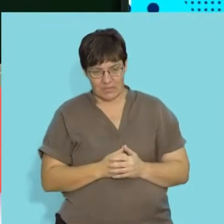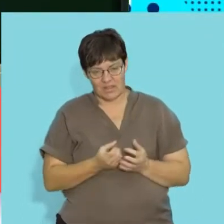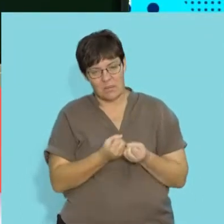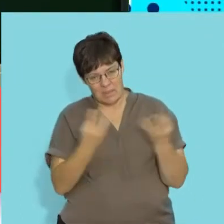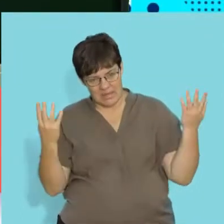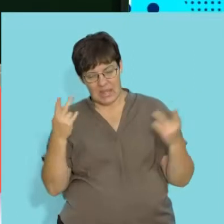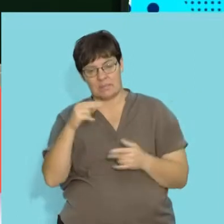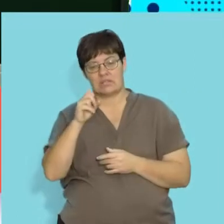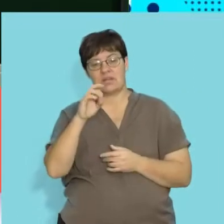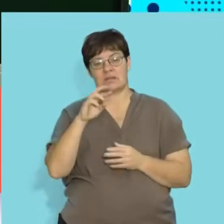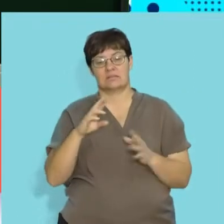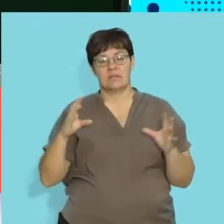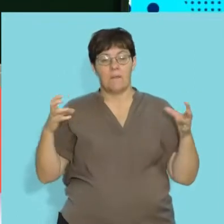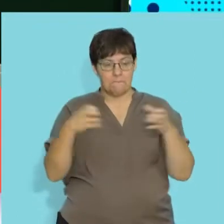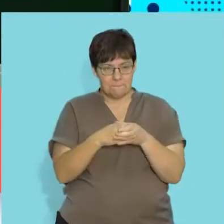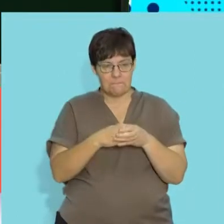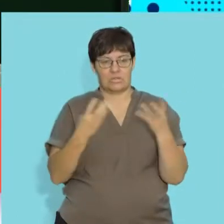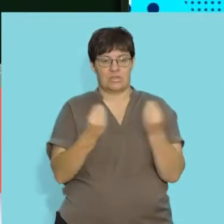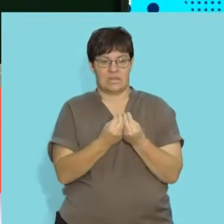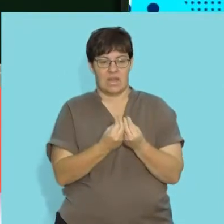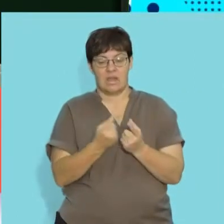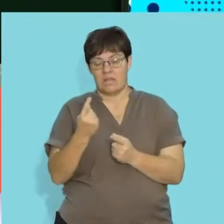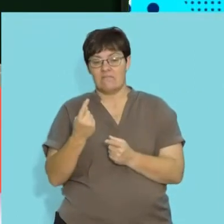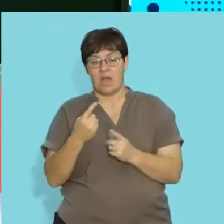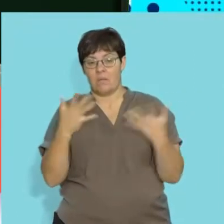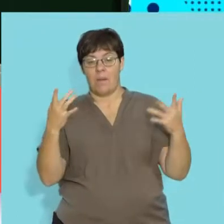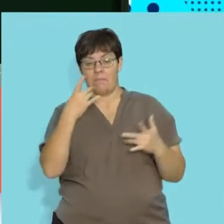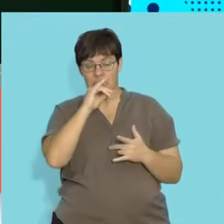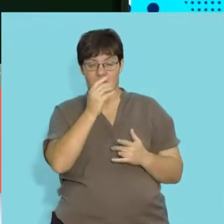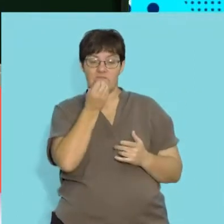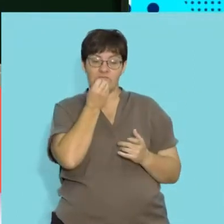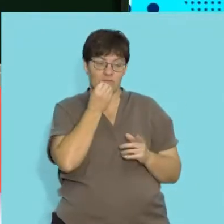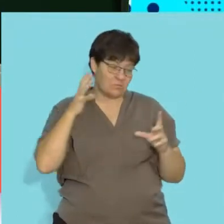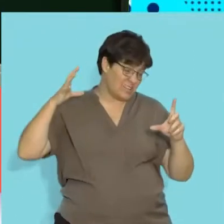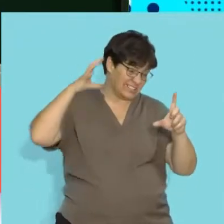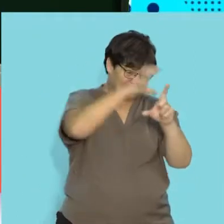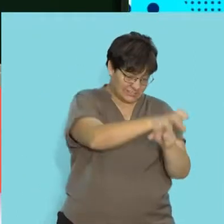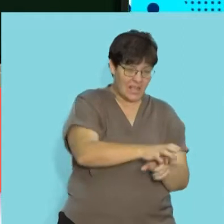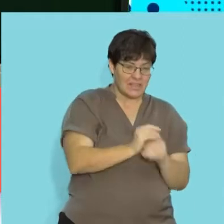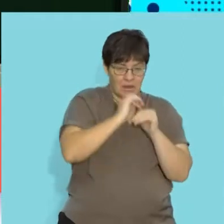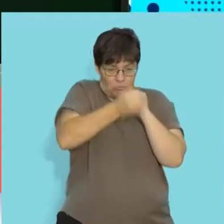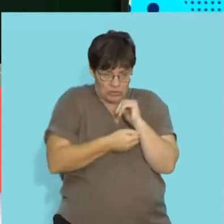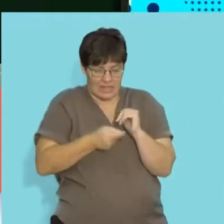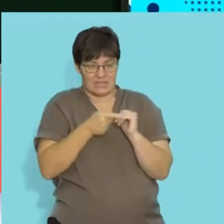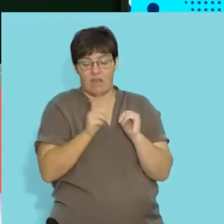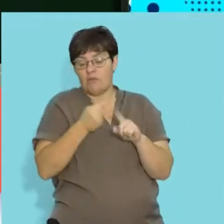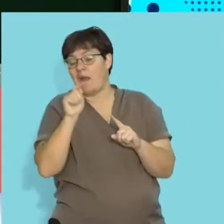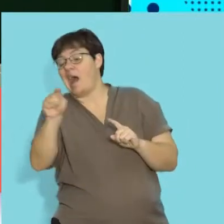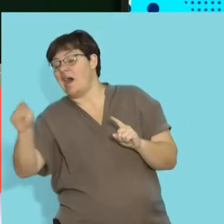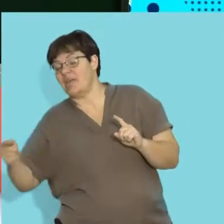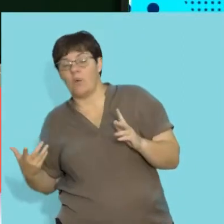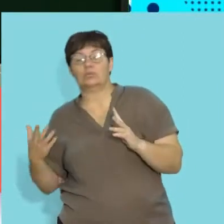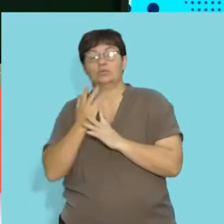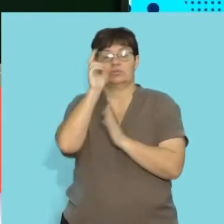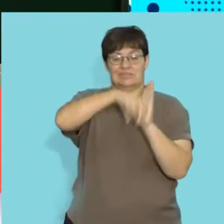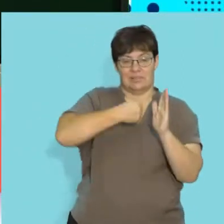often predators hunt together in packs. One is they bring down bigger prey, but also they're able to protect their kill from